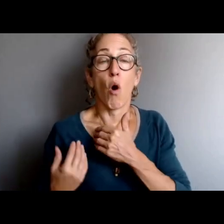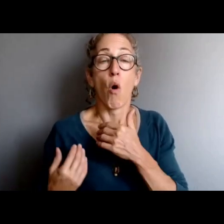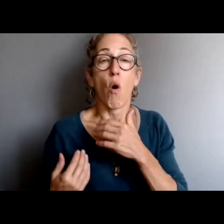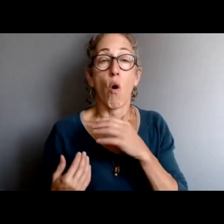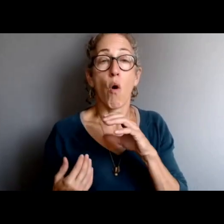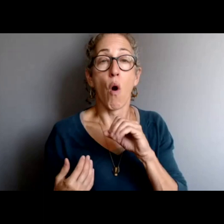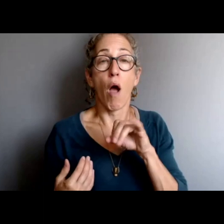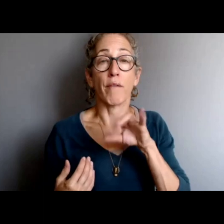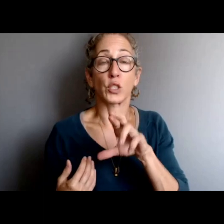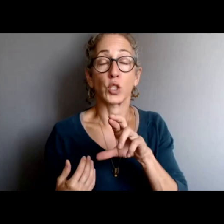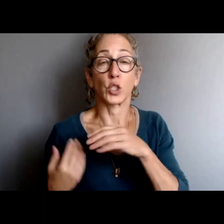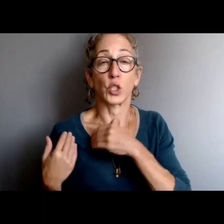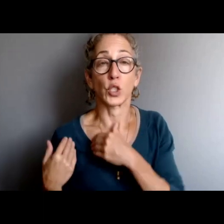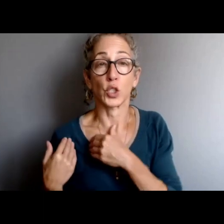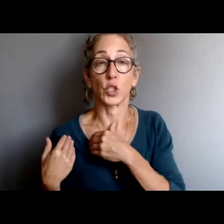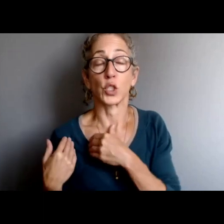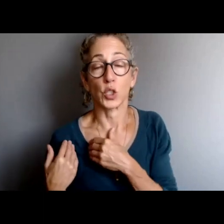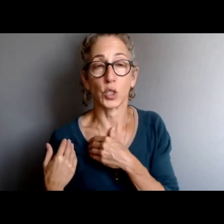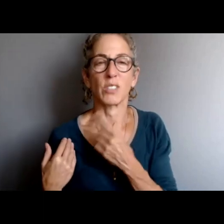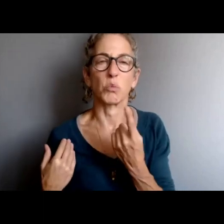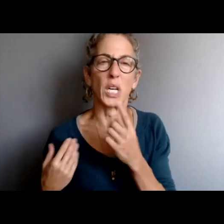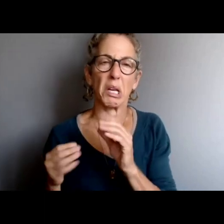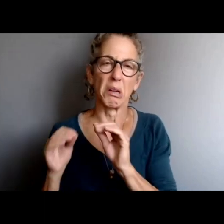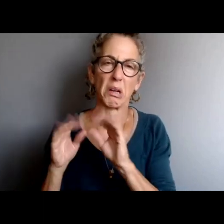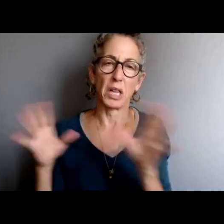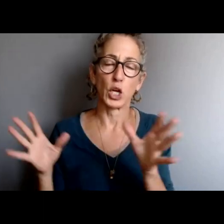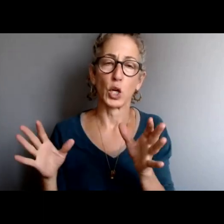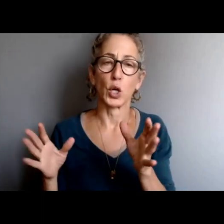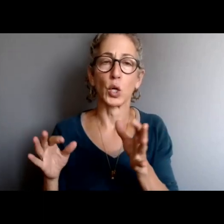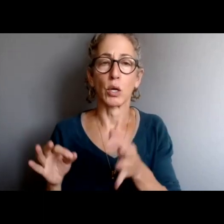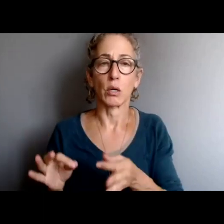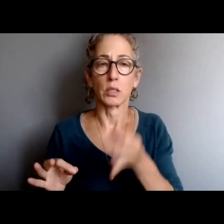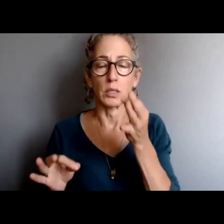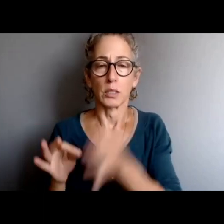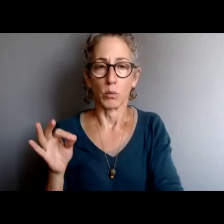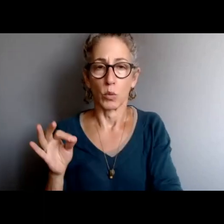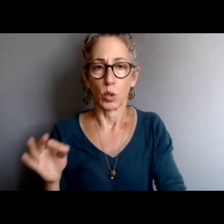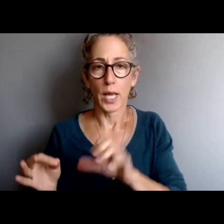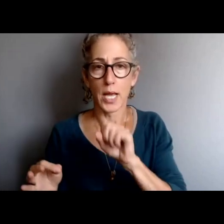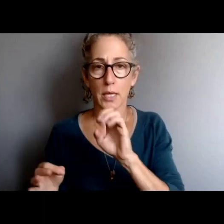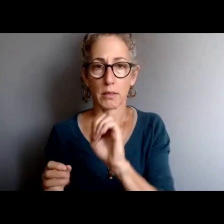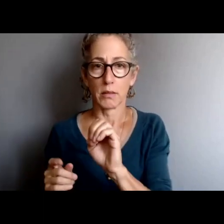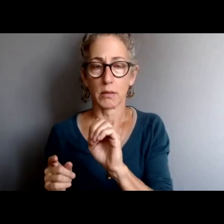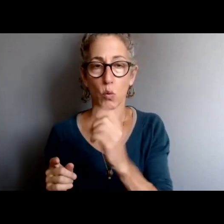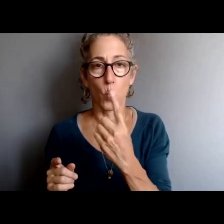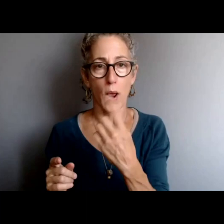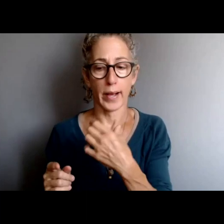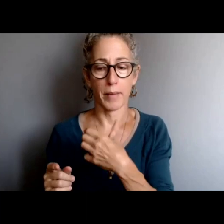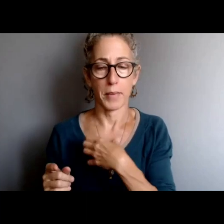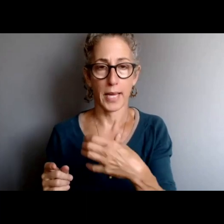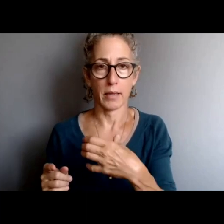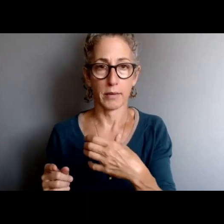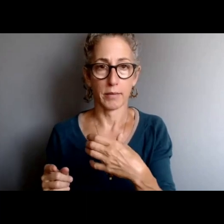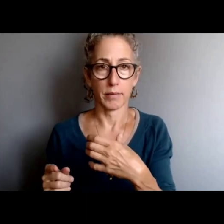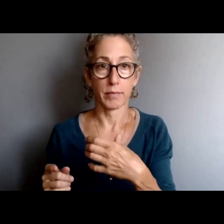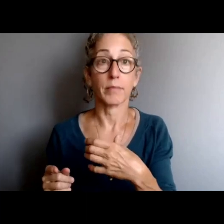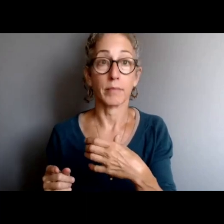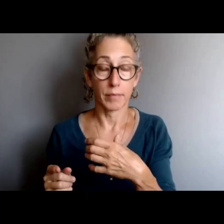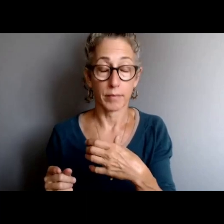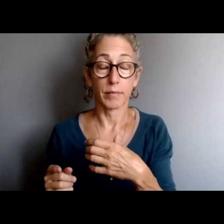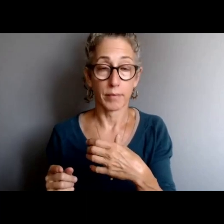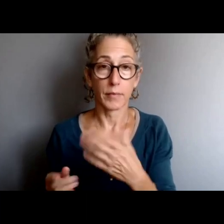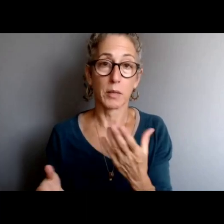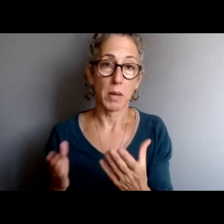only one person complaining. Perhaps there's only one complaint. The person who's accused of the misconduct